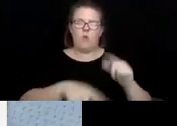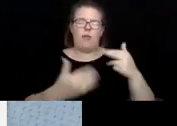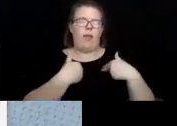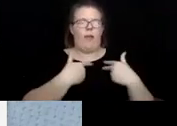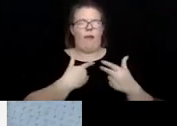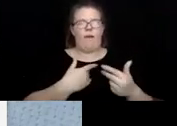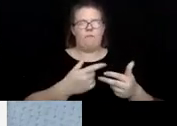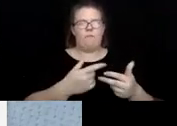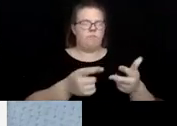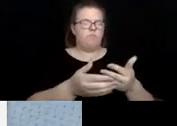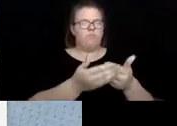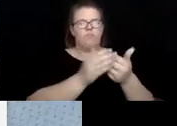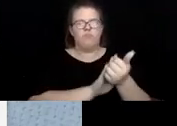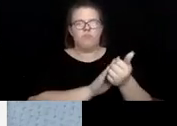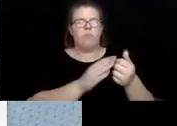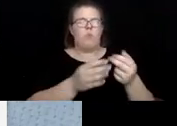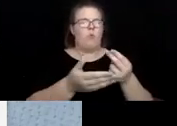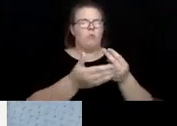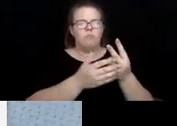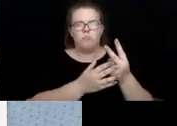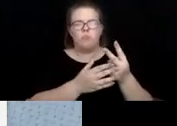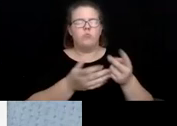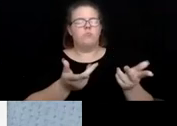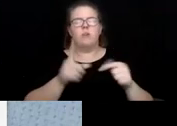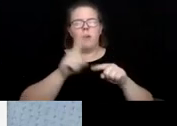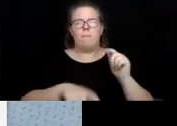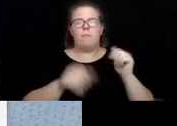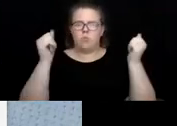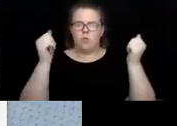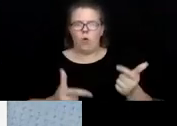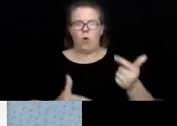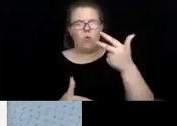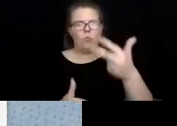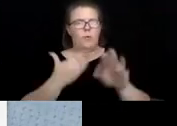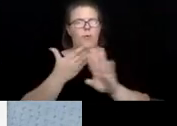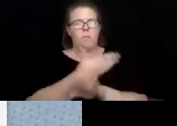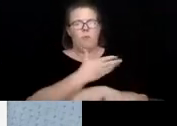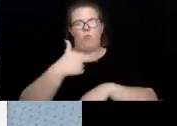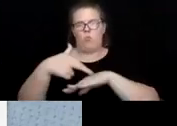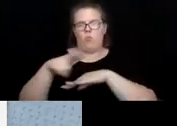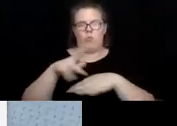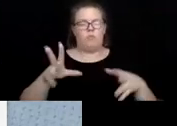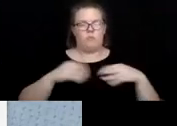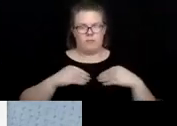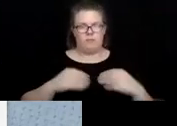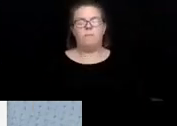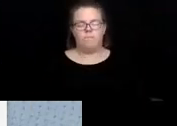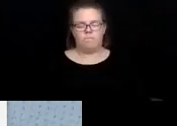have the other. They have to have all three of those before a referral is accepted.